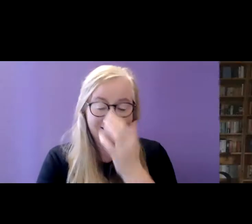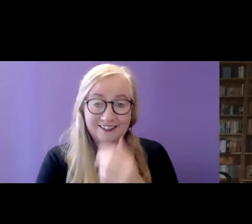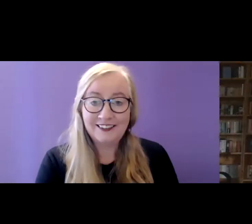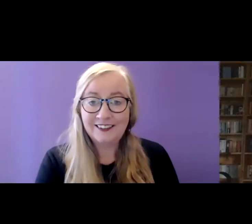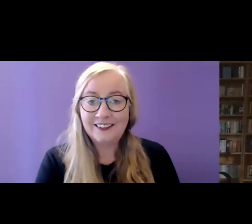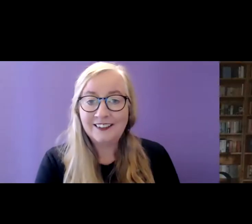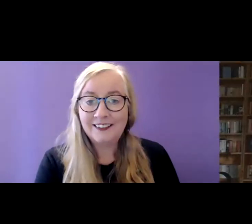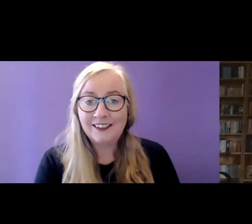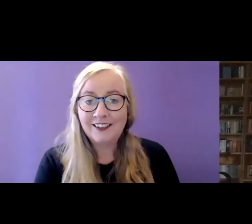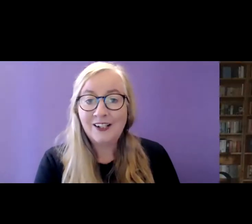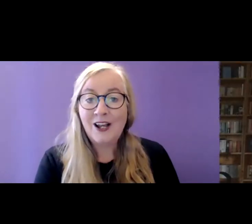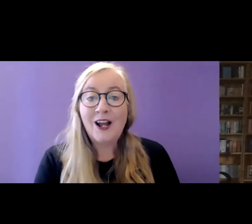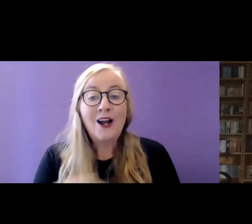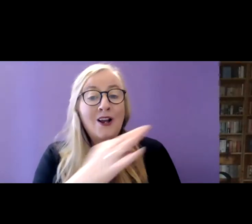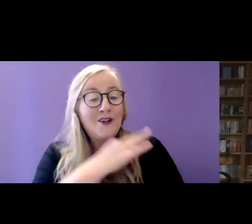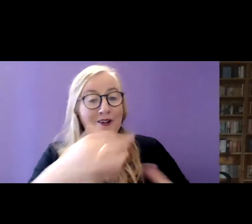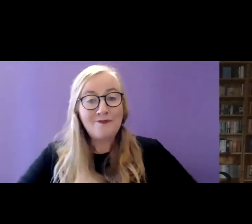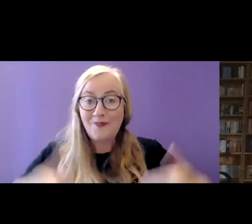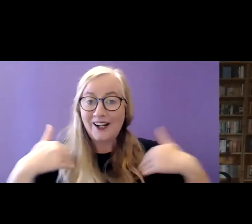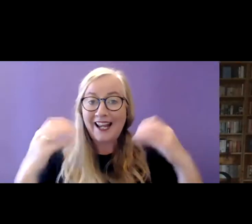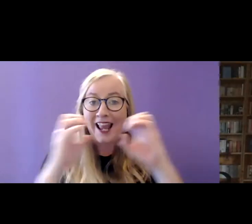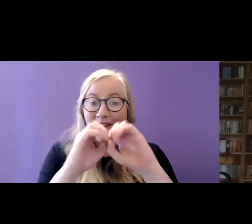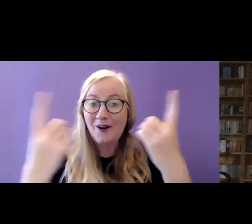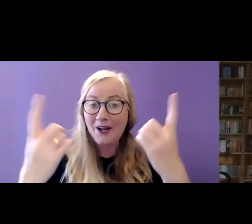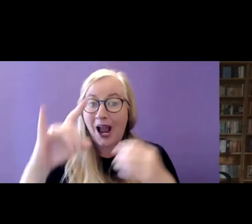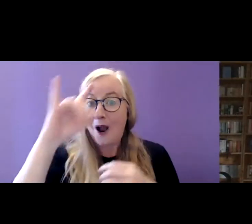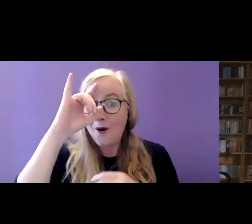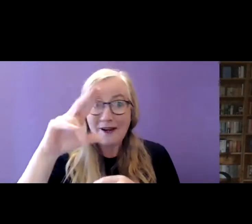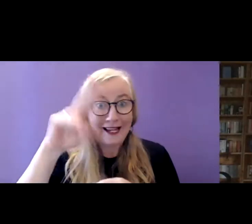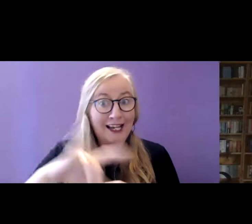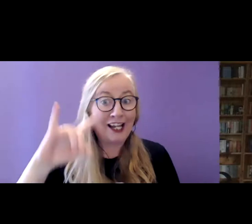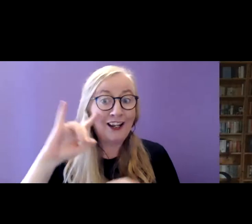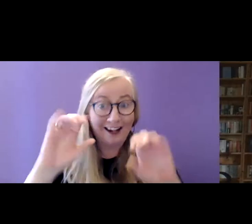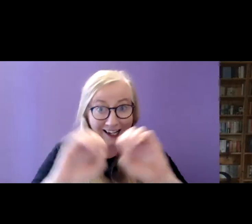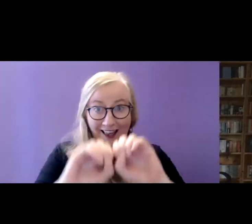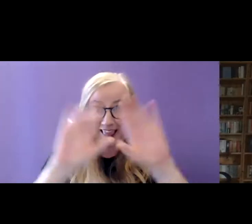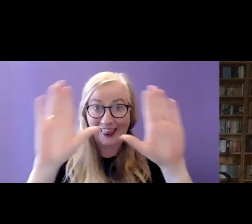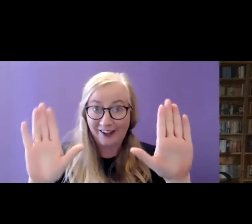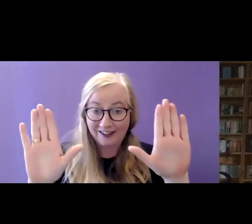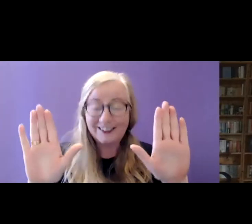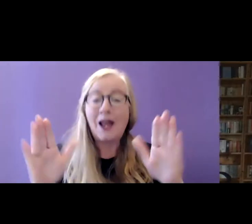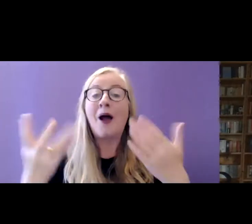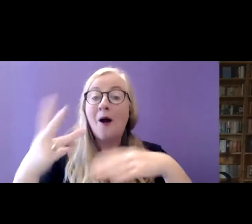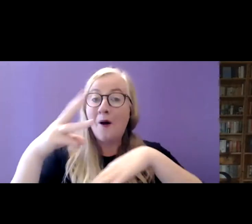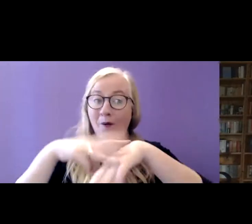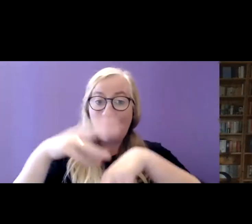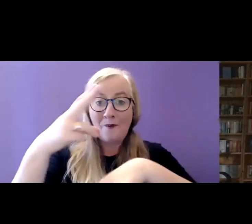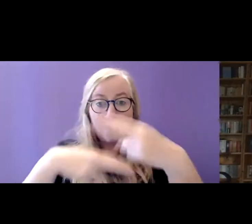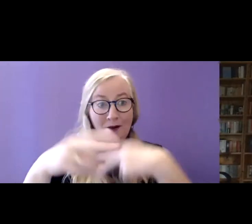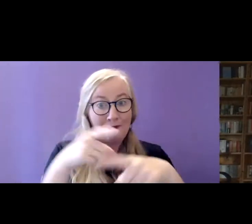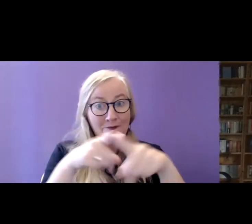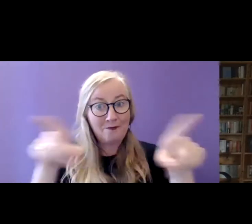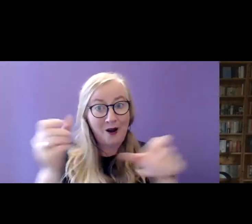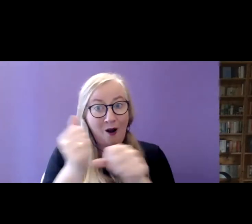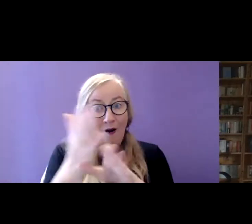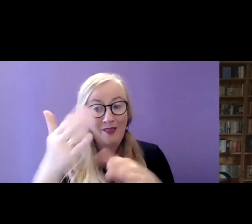and good morning everyone. I hope I can be heard clearly. I would like to welcome you all here this morning